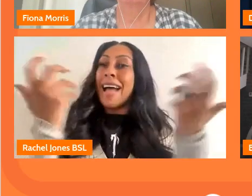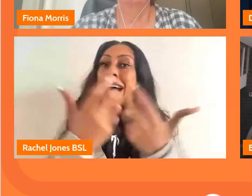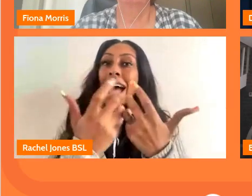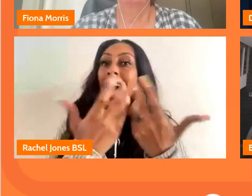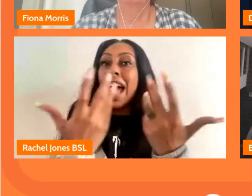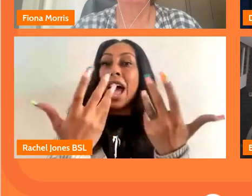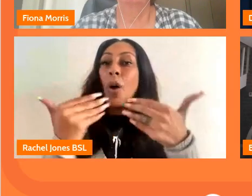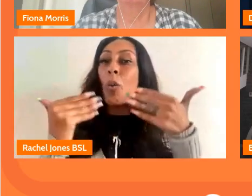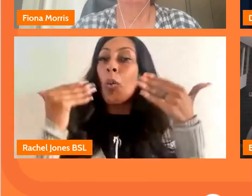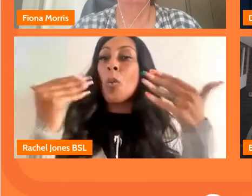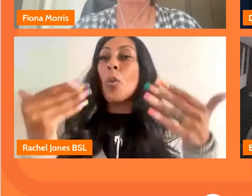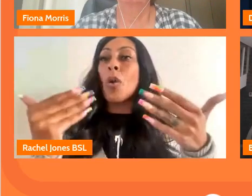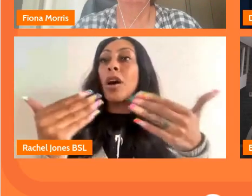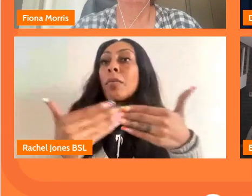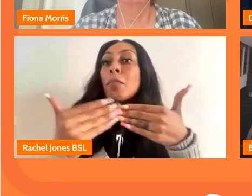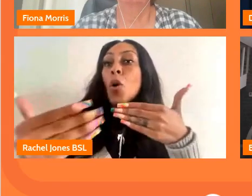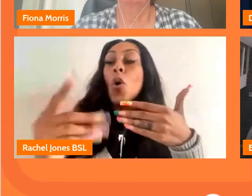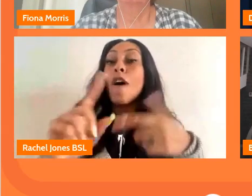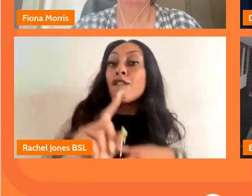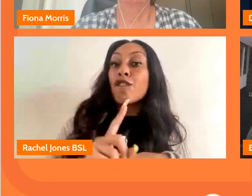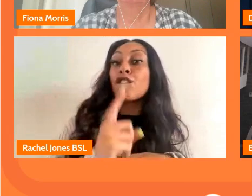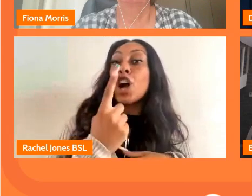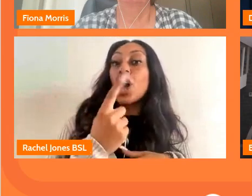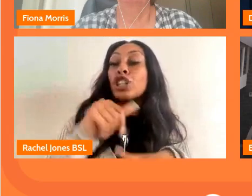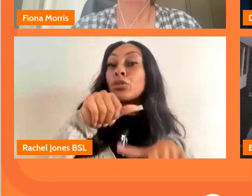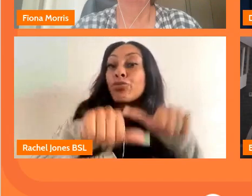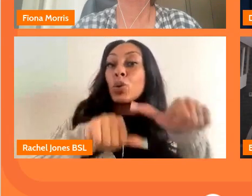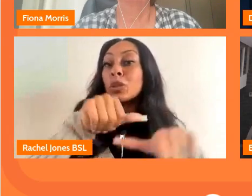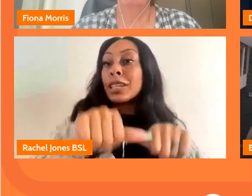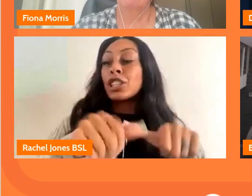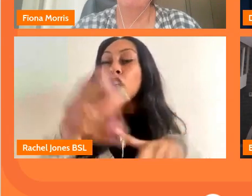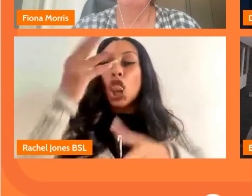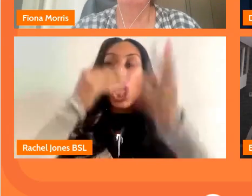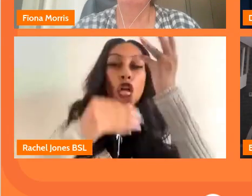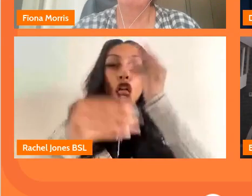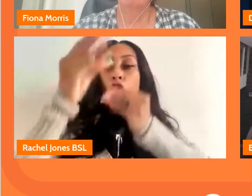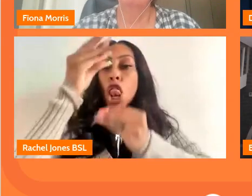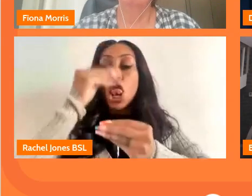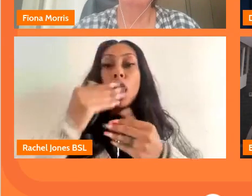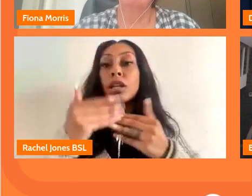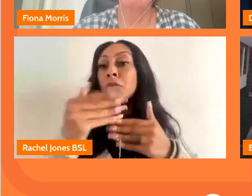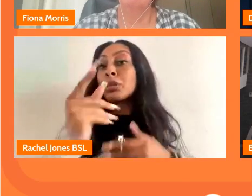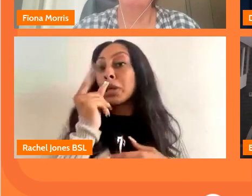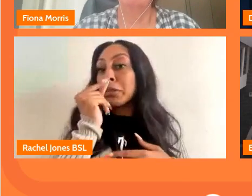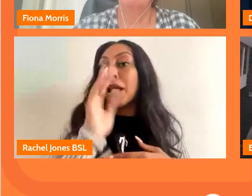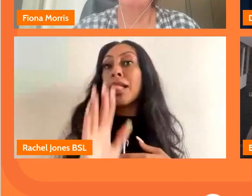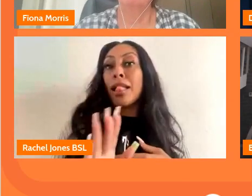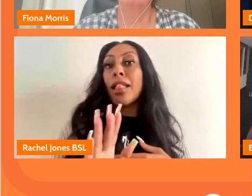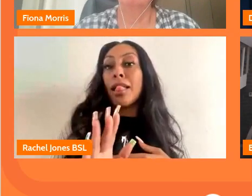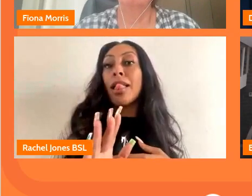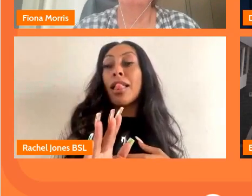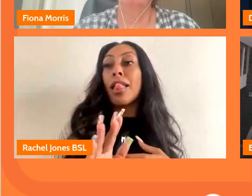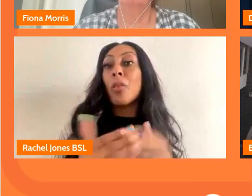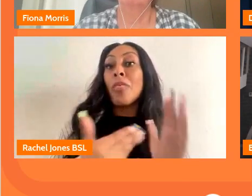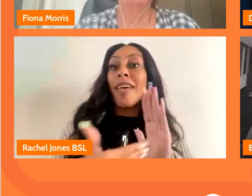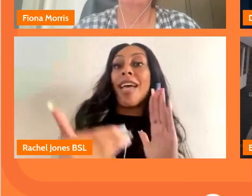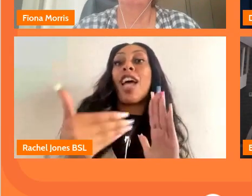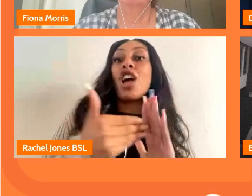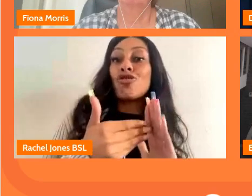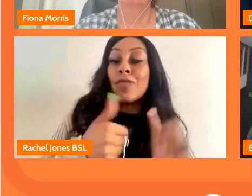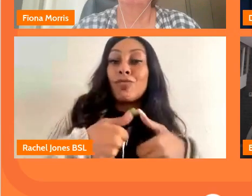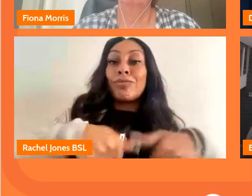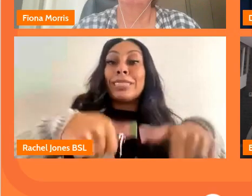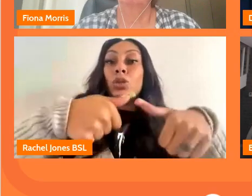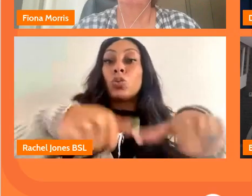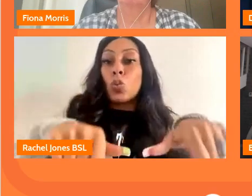out of that first process to learn as much as possible with all of this additional resource and bandwidth so that if you're